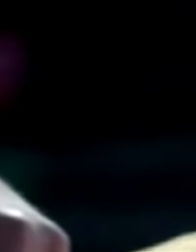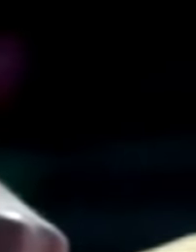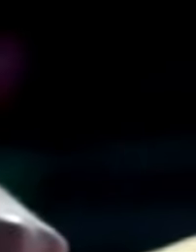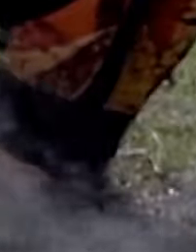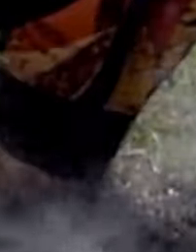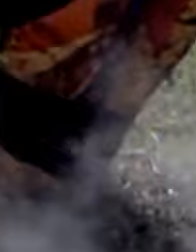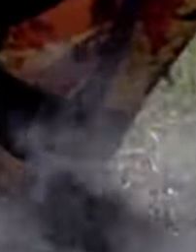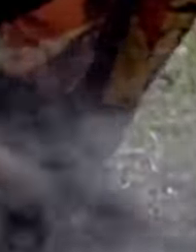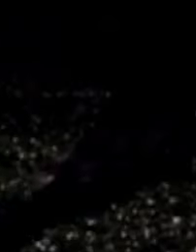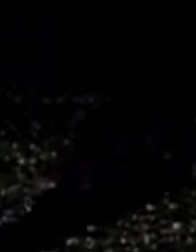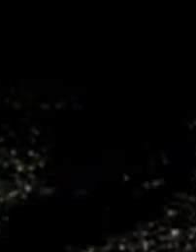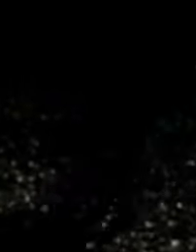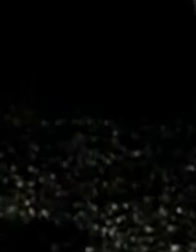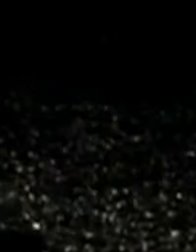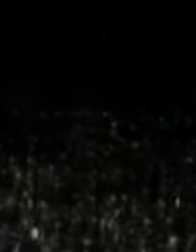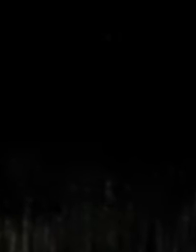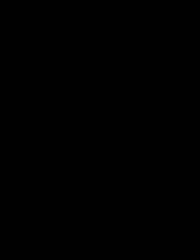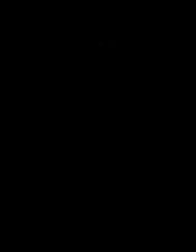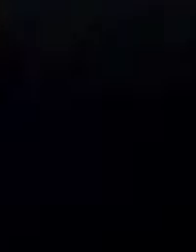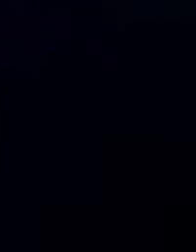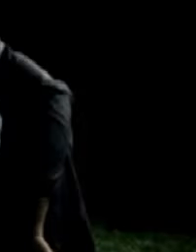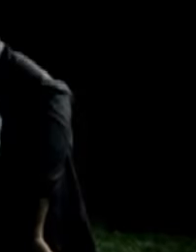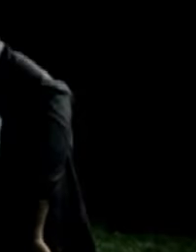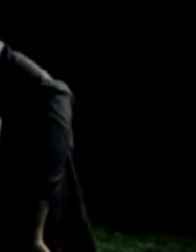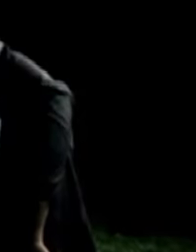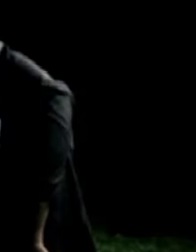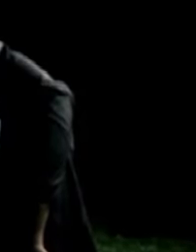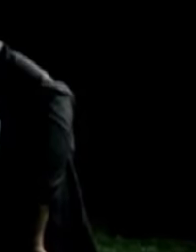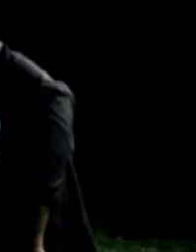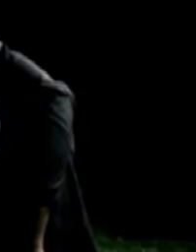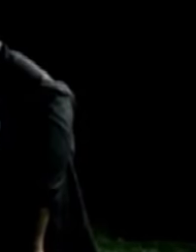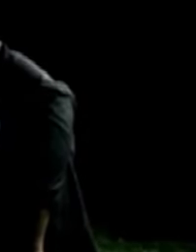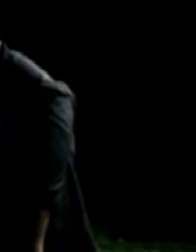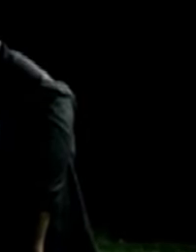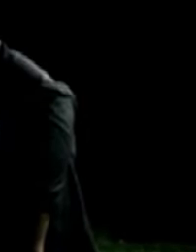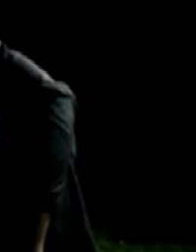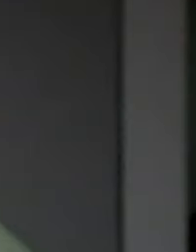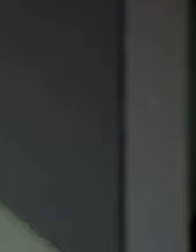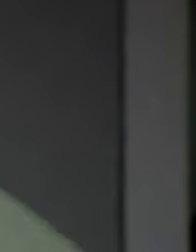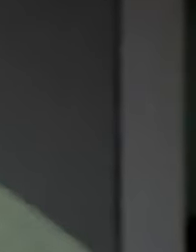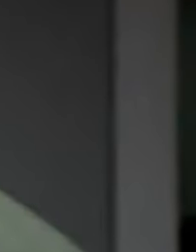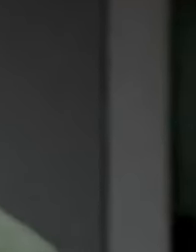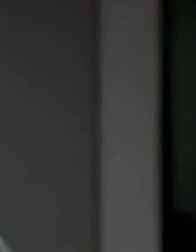broadcast sport. We create an arena for sporting heroes to inspire you.